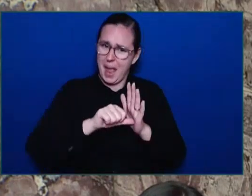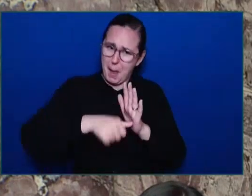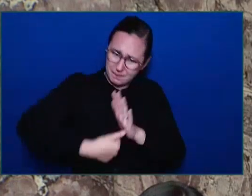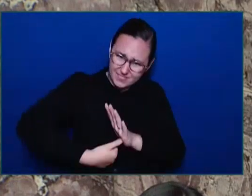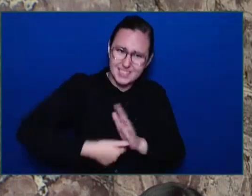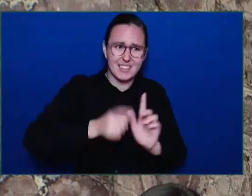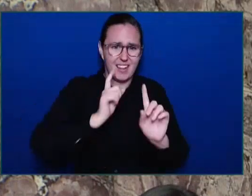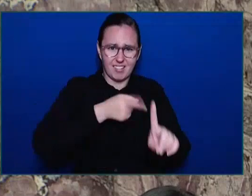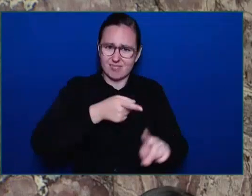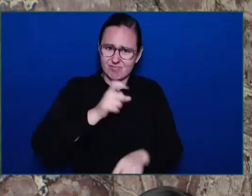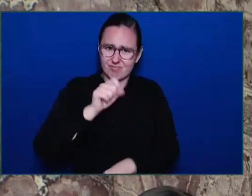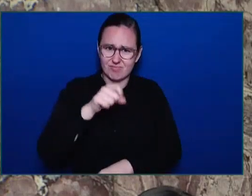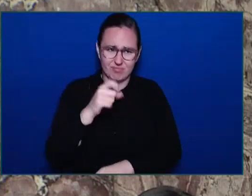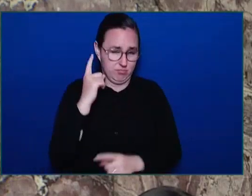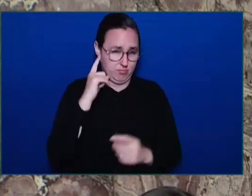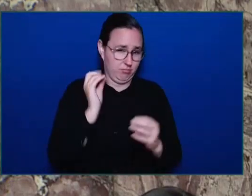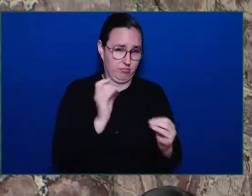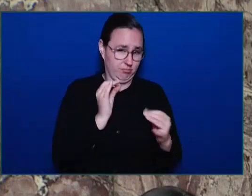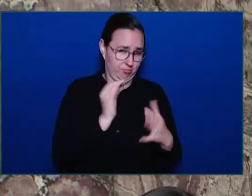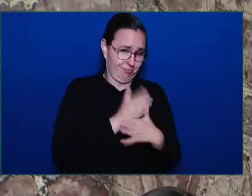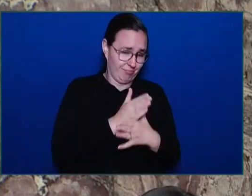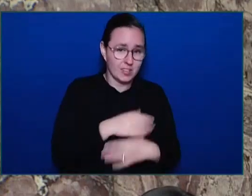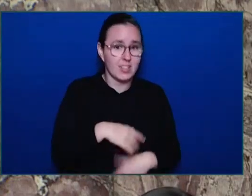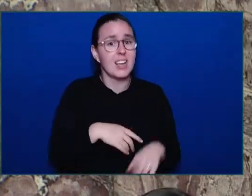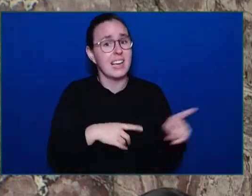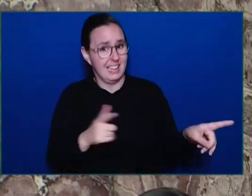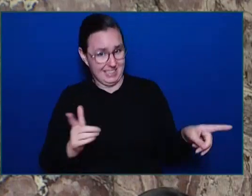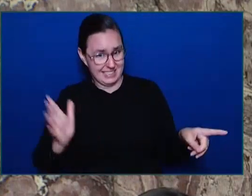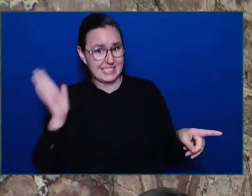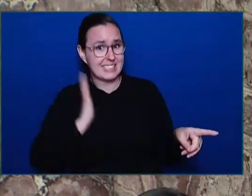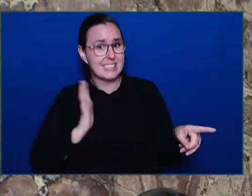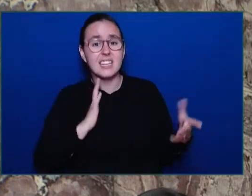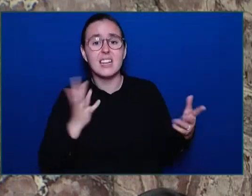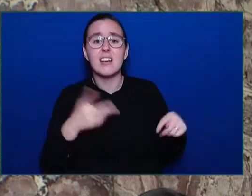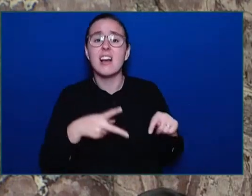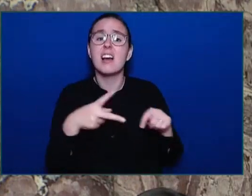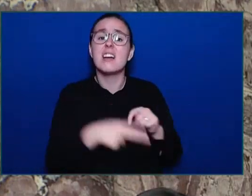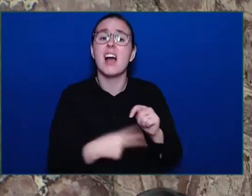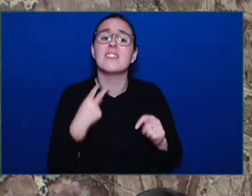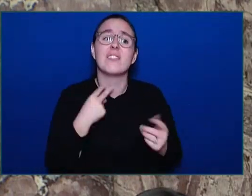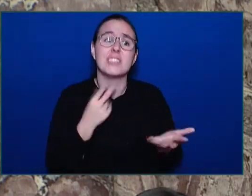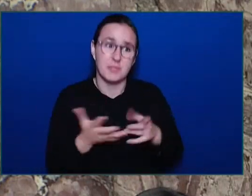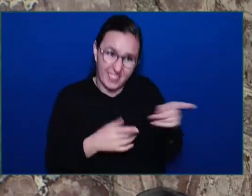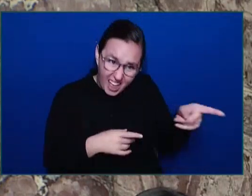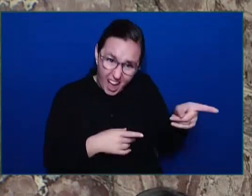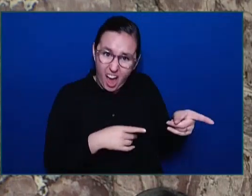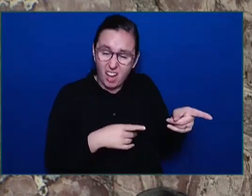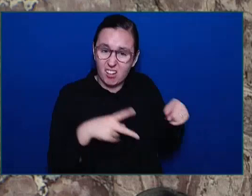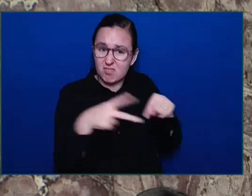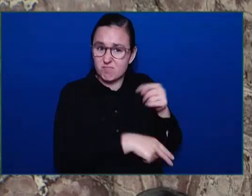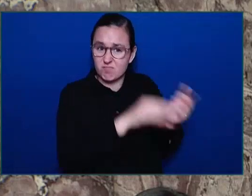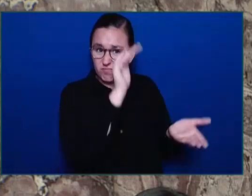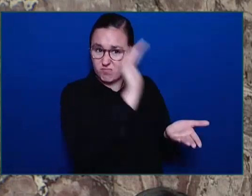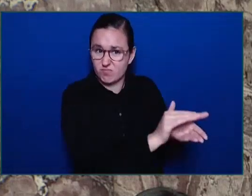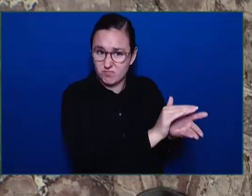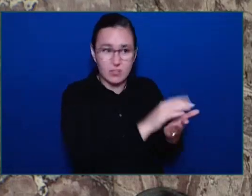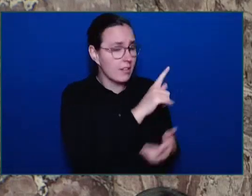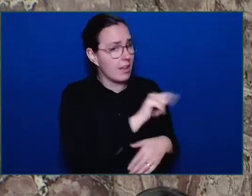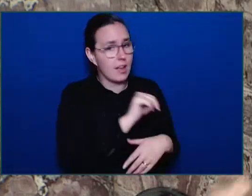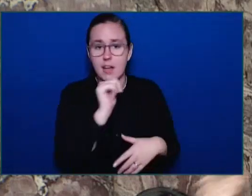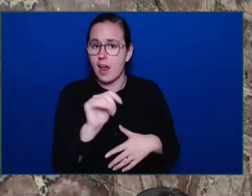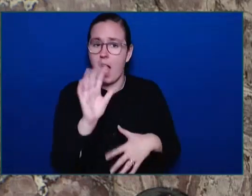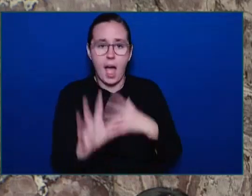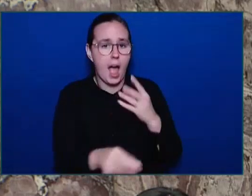services, Honourable Speaker. That they failed to add additional police resources, Honourable Speaker, to communities such as Prince